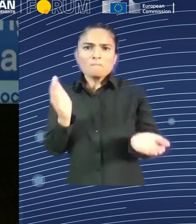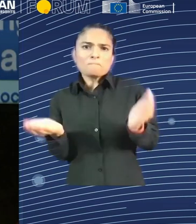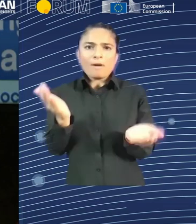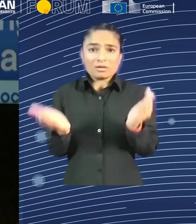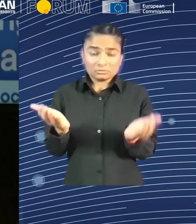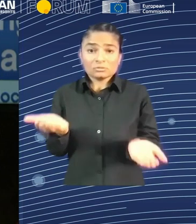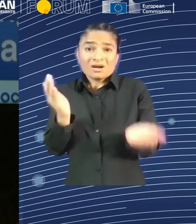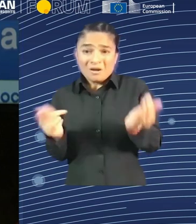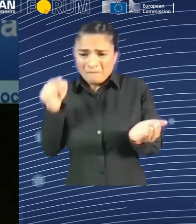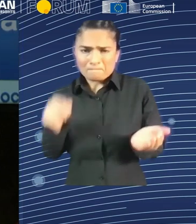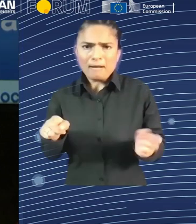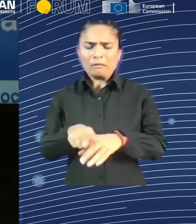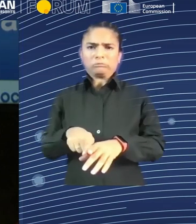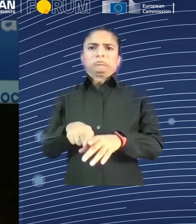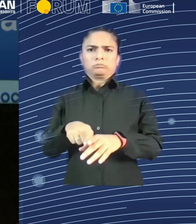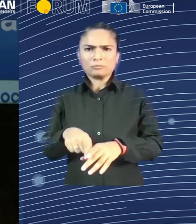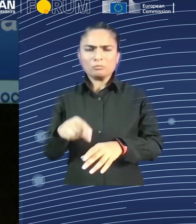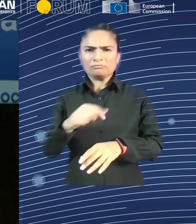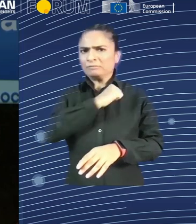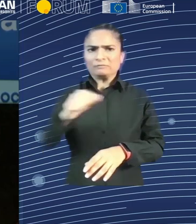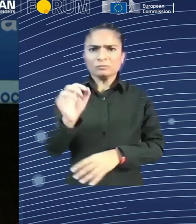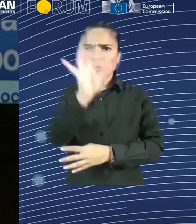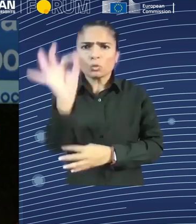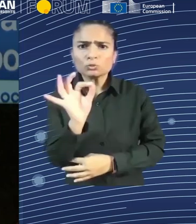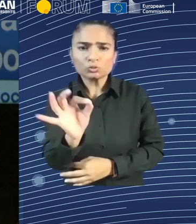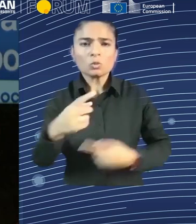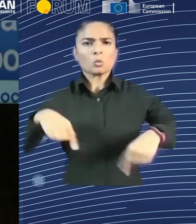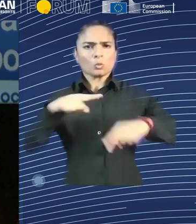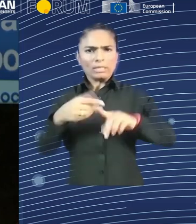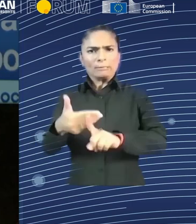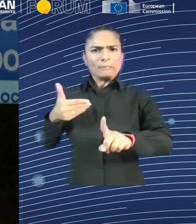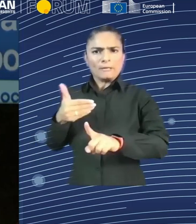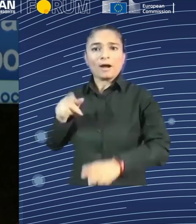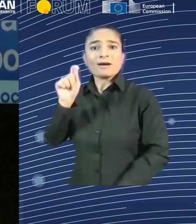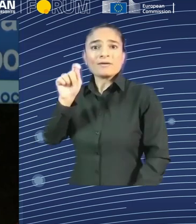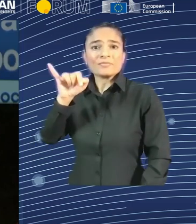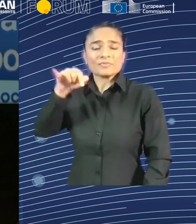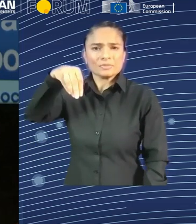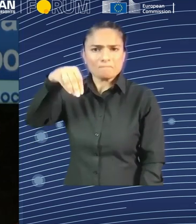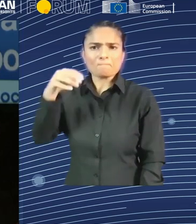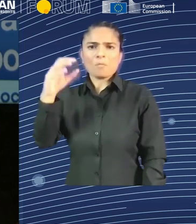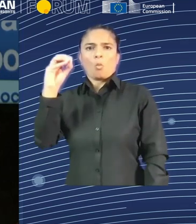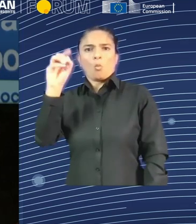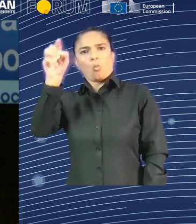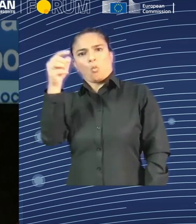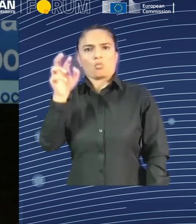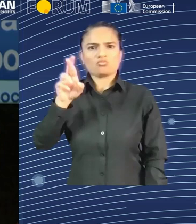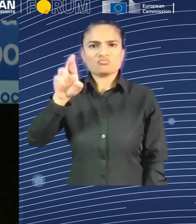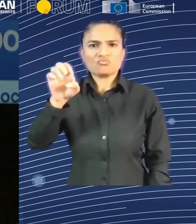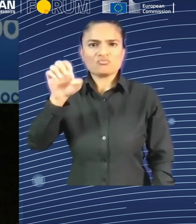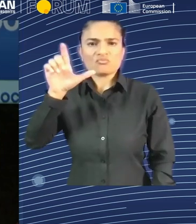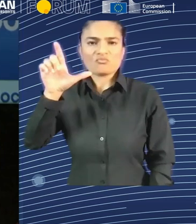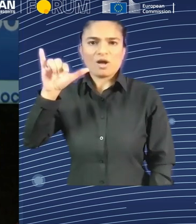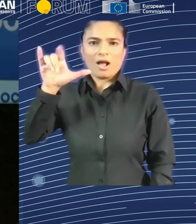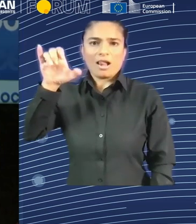AI is just a tool. technology. If it's anything good or bad, it's about people and our choices. Let's